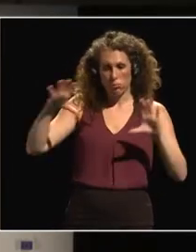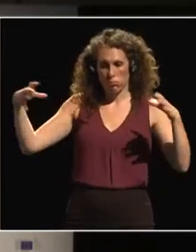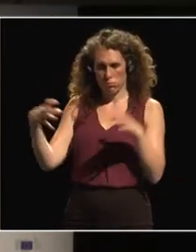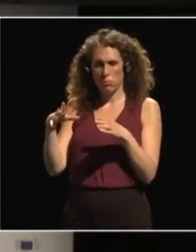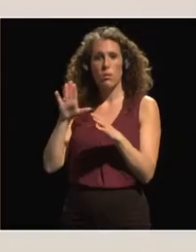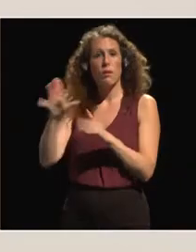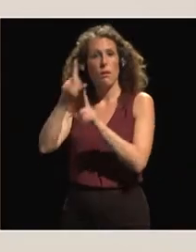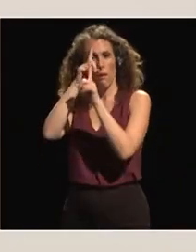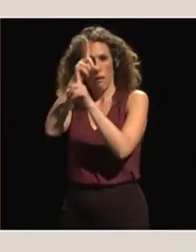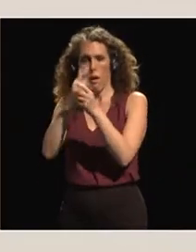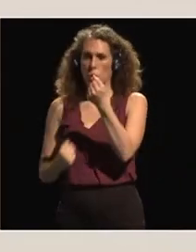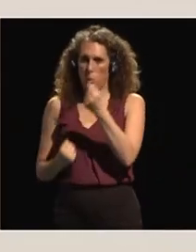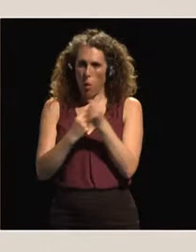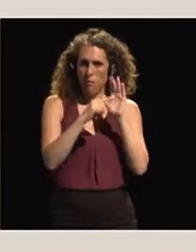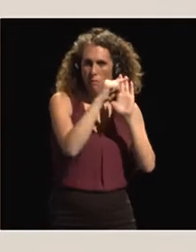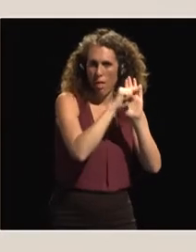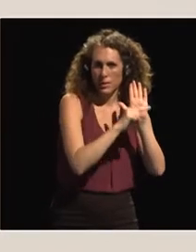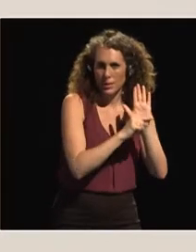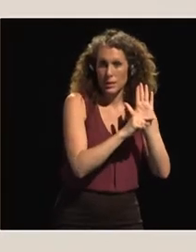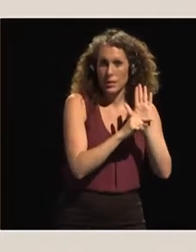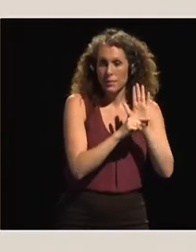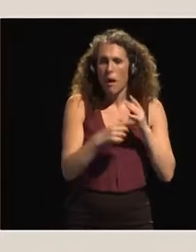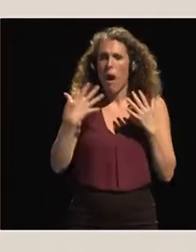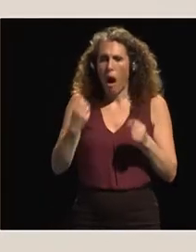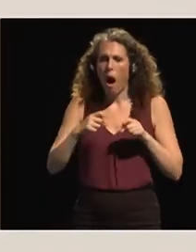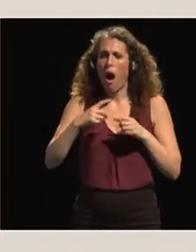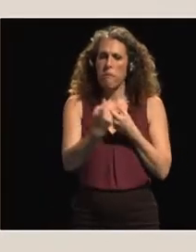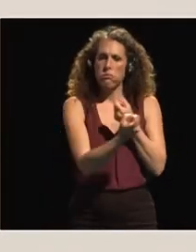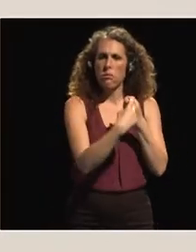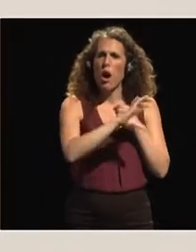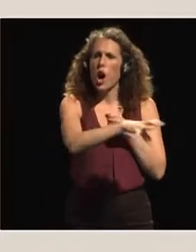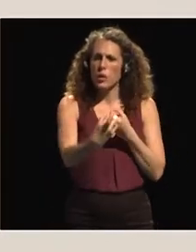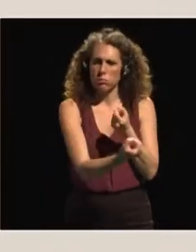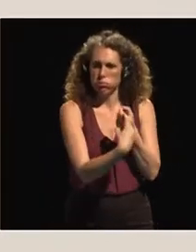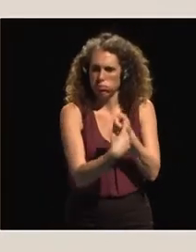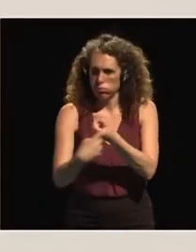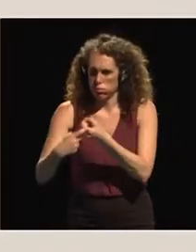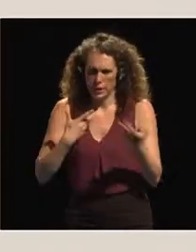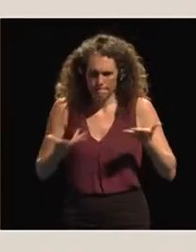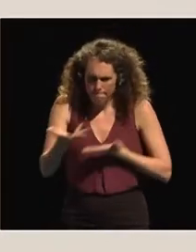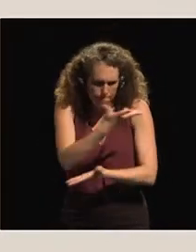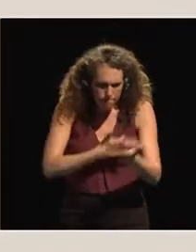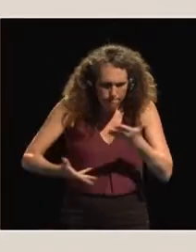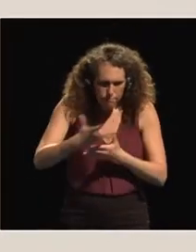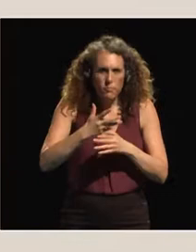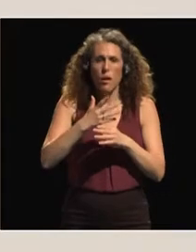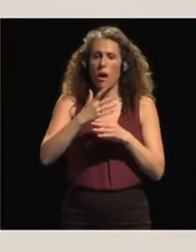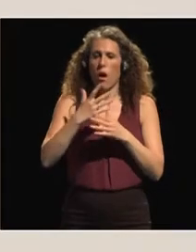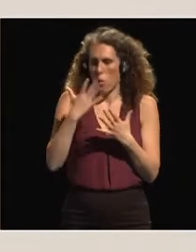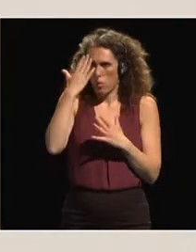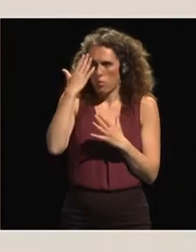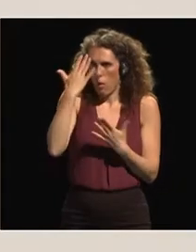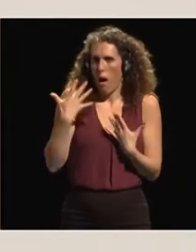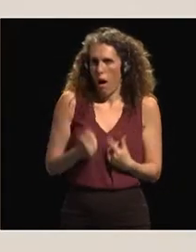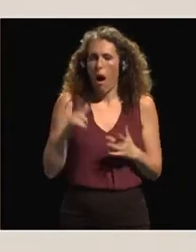organization. We work with our member countries to implement our Agenda 2063.